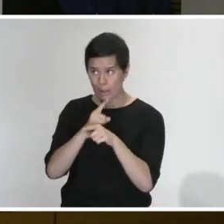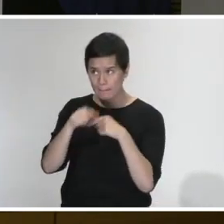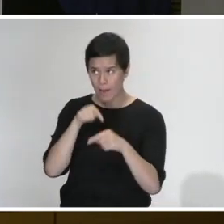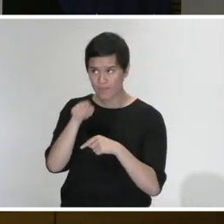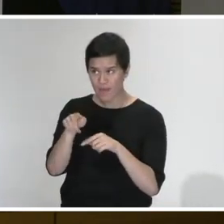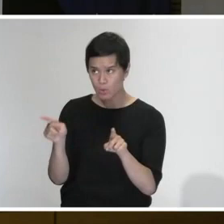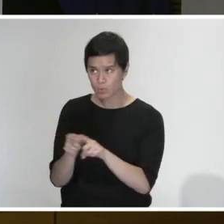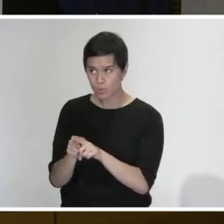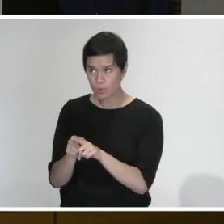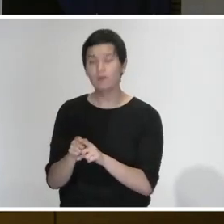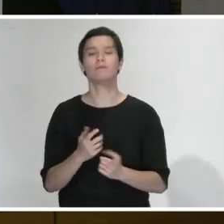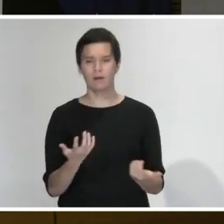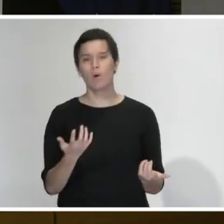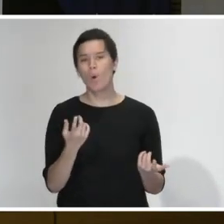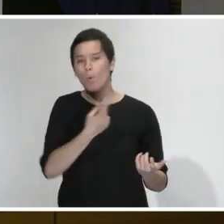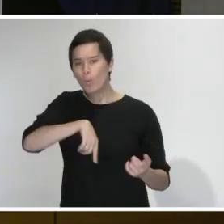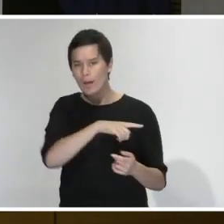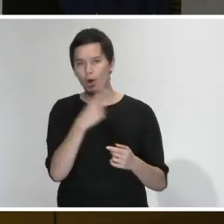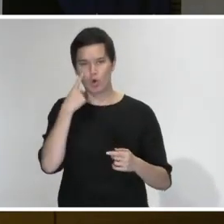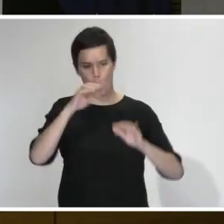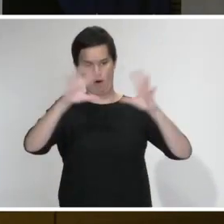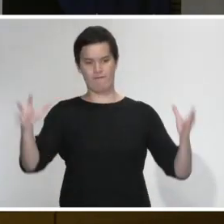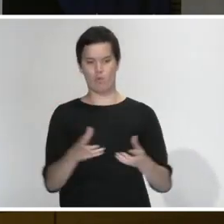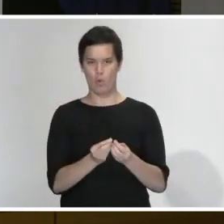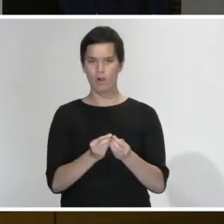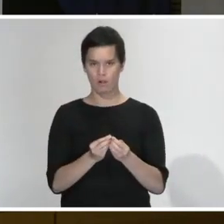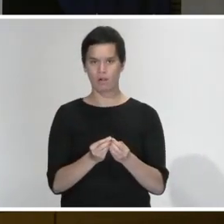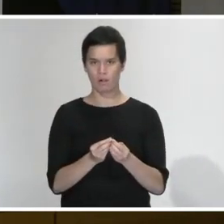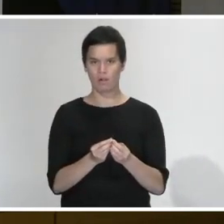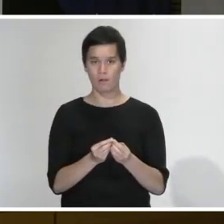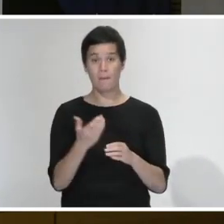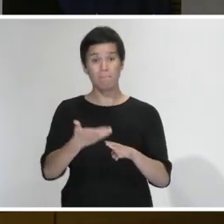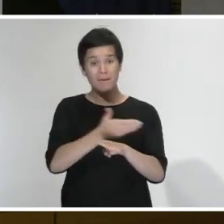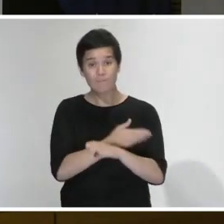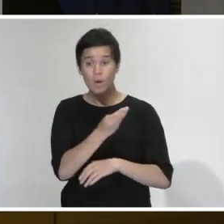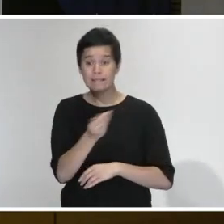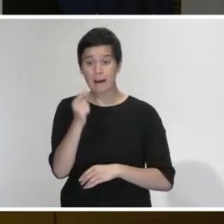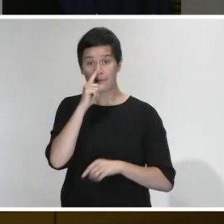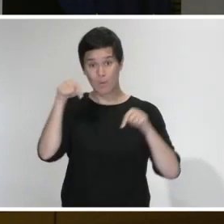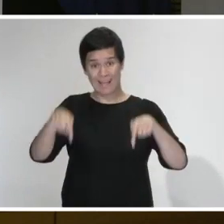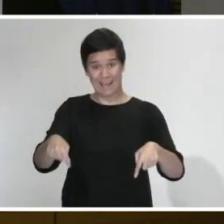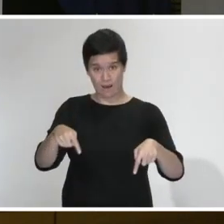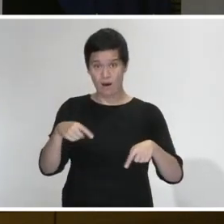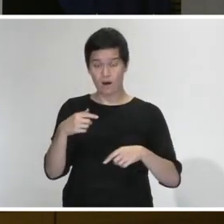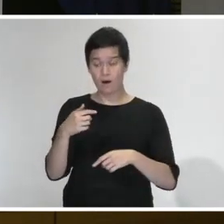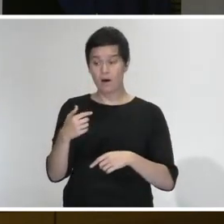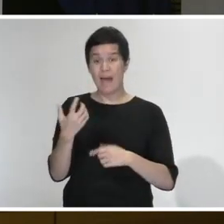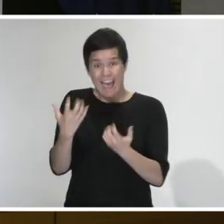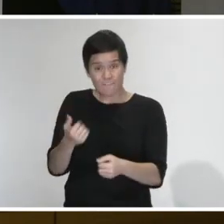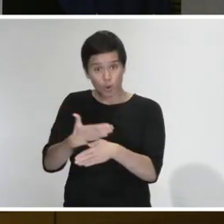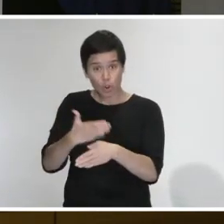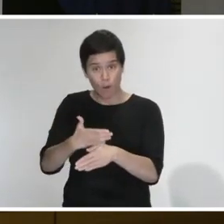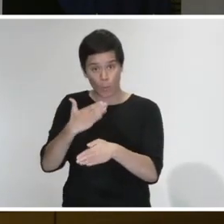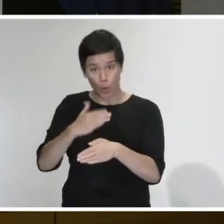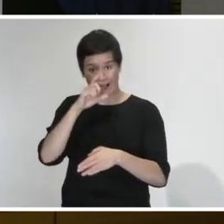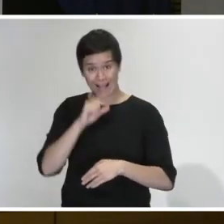We're looking at the whole ambit. You know, if we've got a situation where people here were previously able to work, now cannot work and now cannot get home,